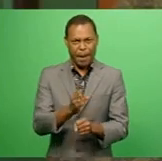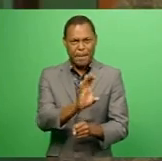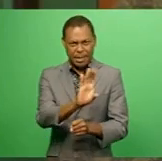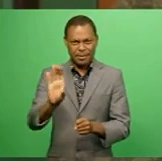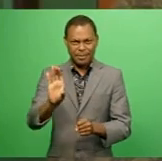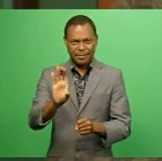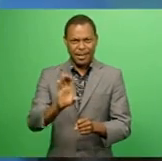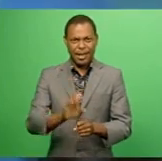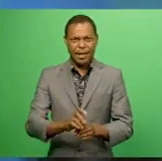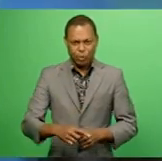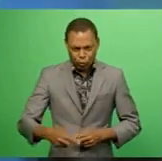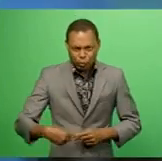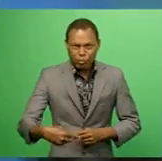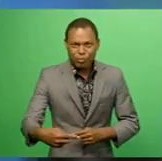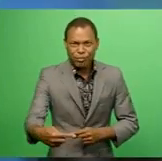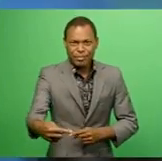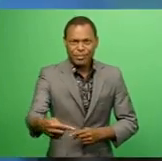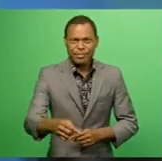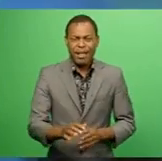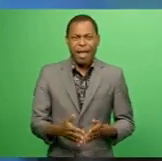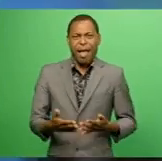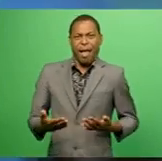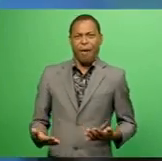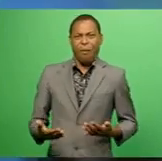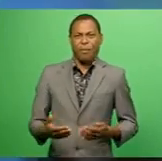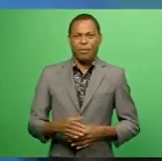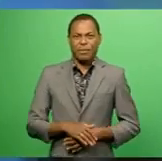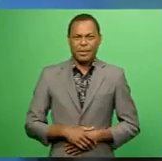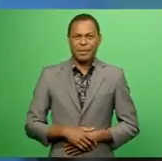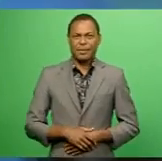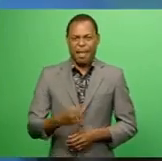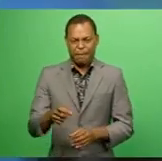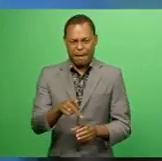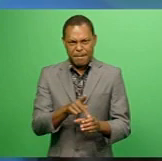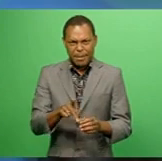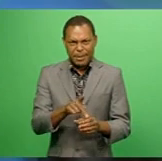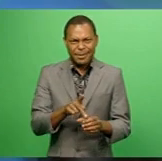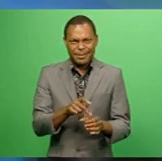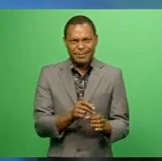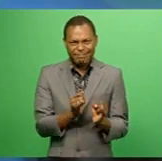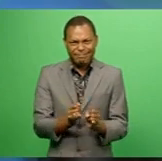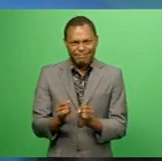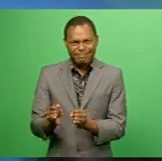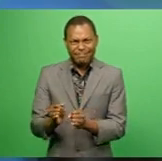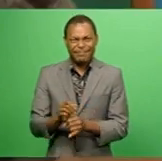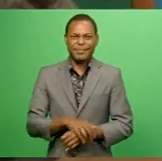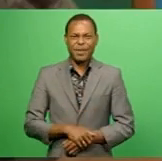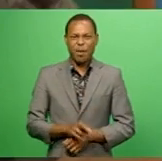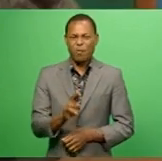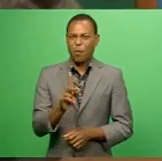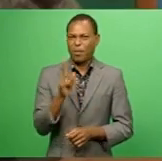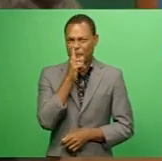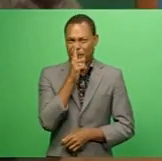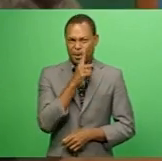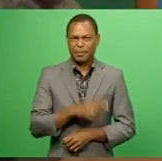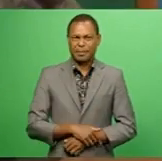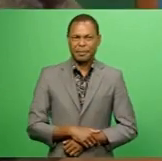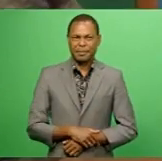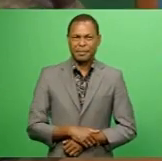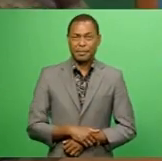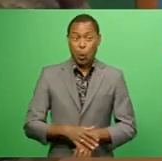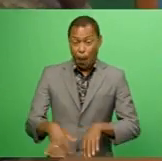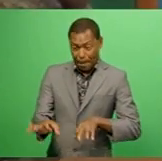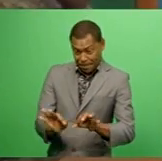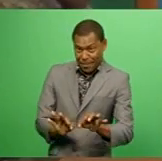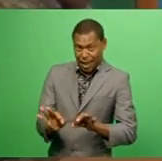proceed in terms of creating a pharmaceutical product that can be beneficial for the people. Plans are also in